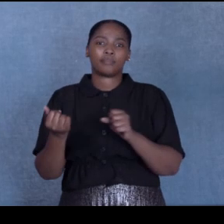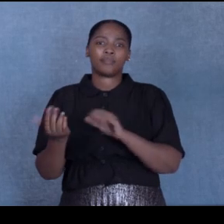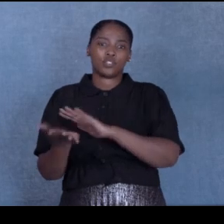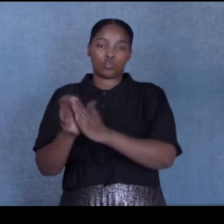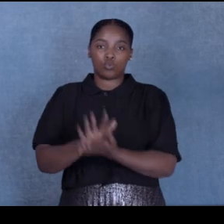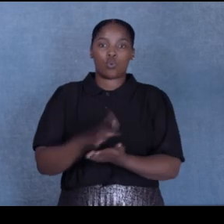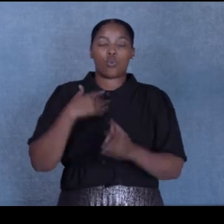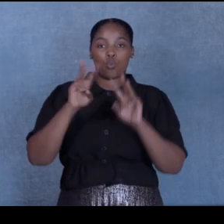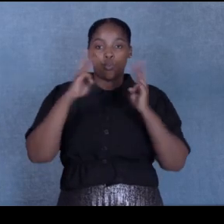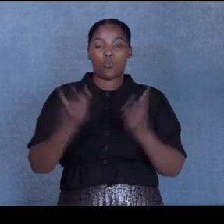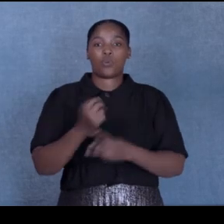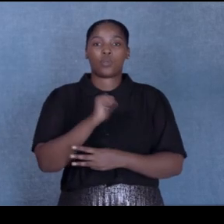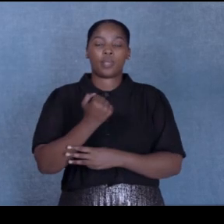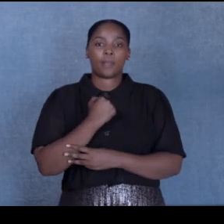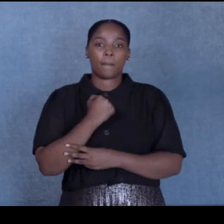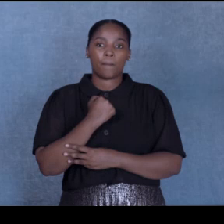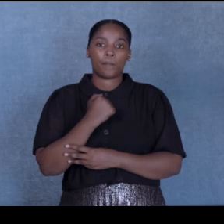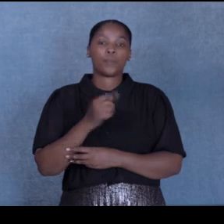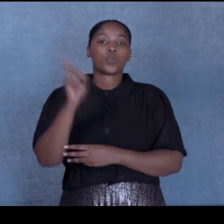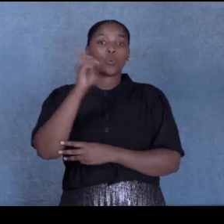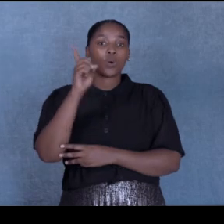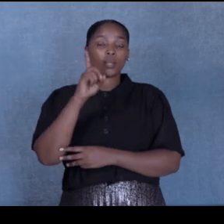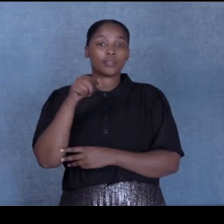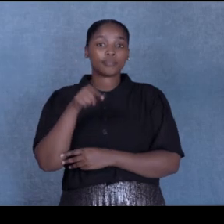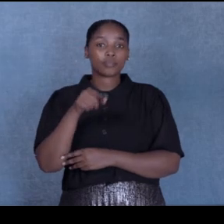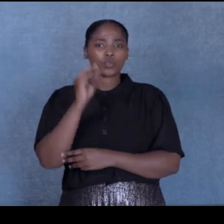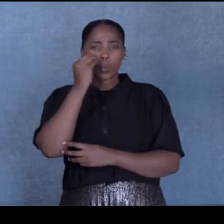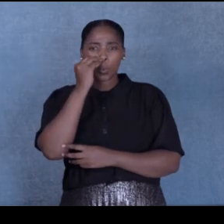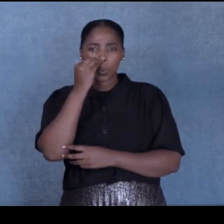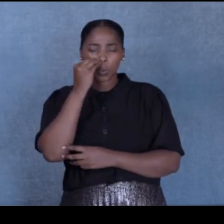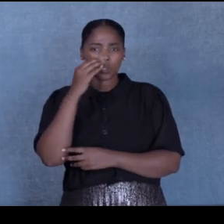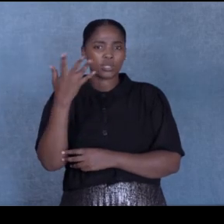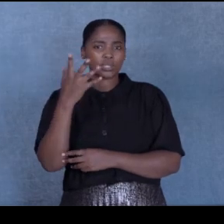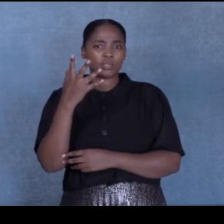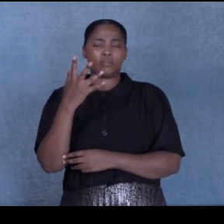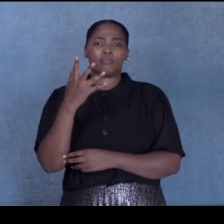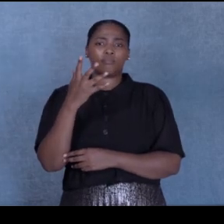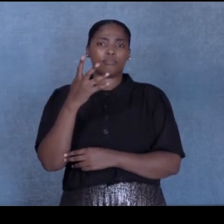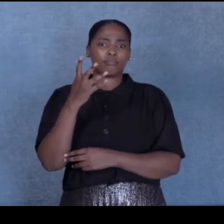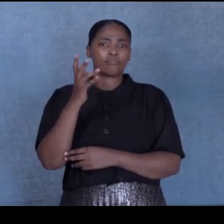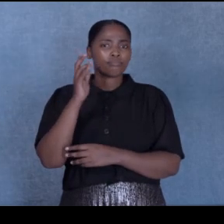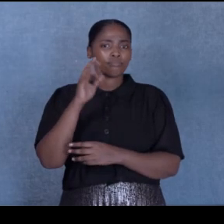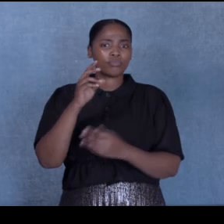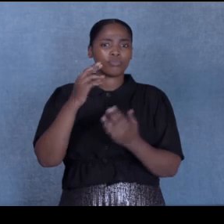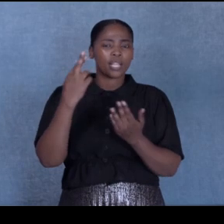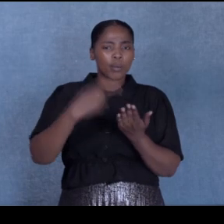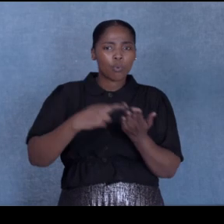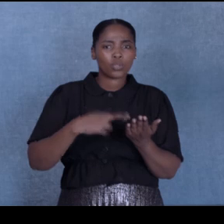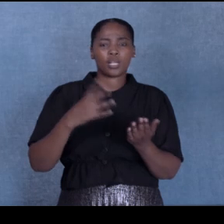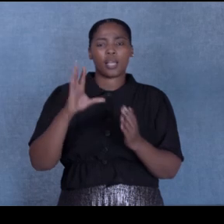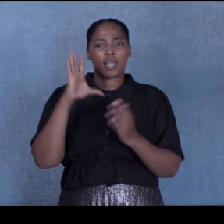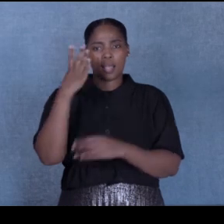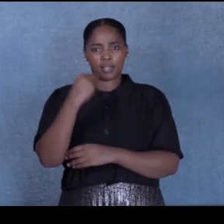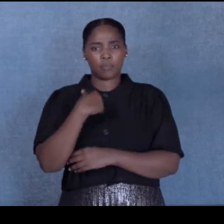Once a newspaper reporter asked me, what if you didn't have dyslexia? What if you've been so